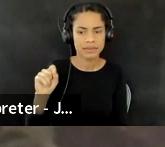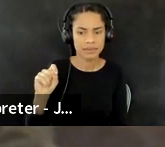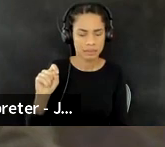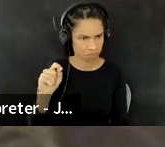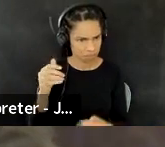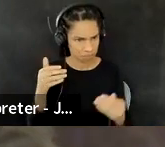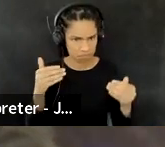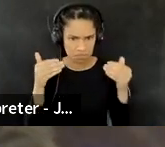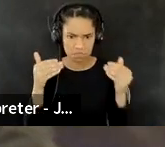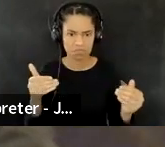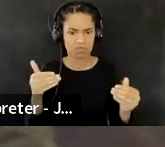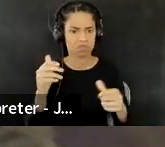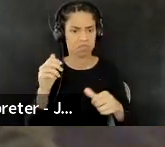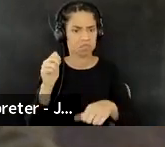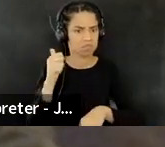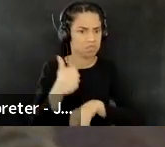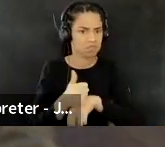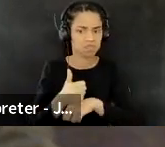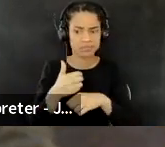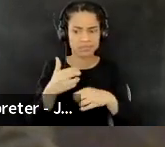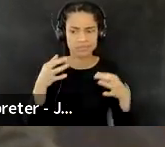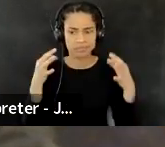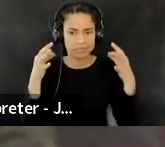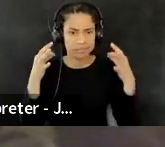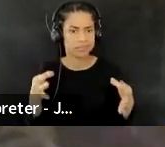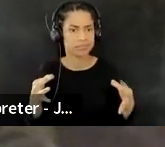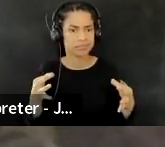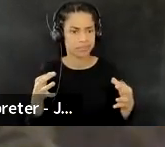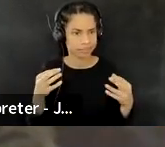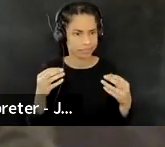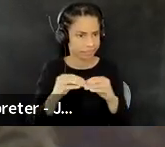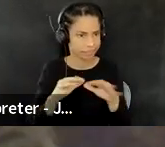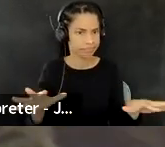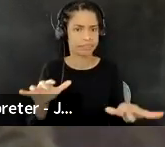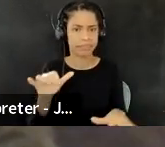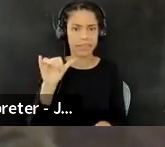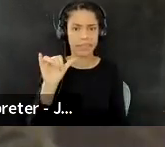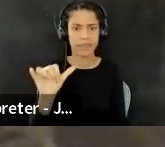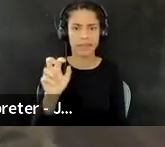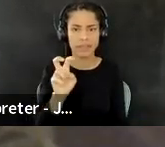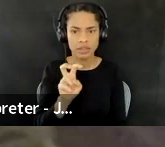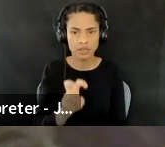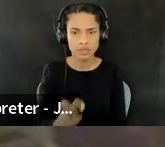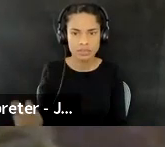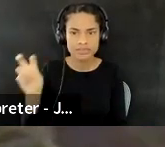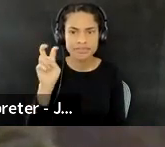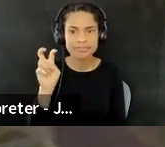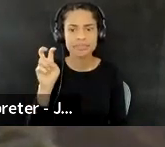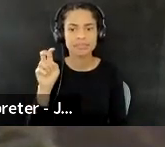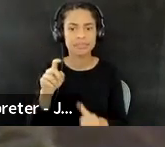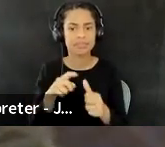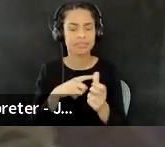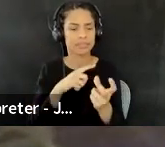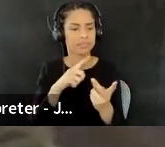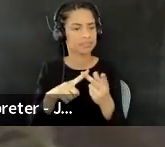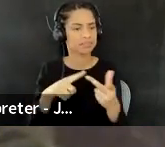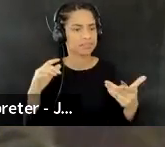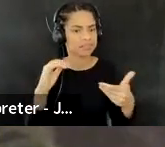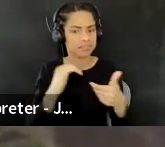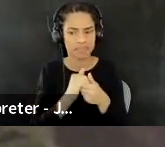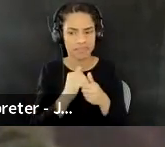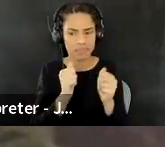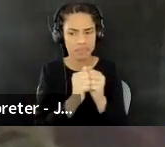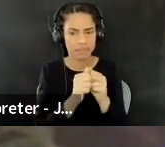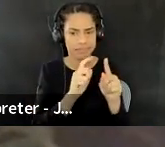to, to, to, for, to resource that trip and to, um, to work with, uh, partners and organizations